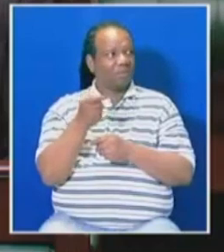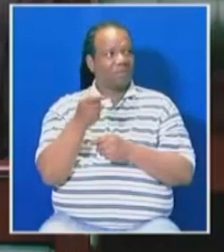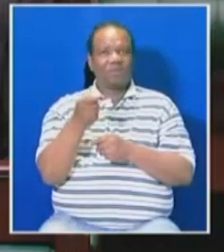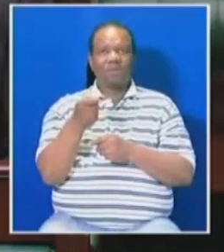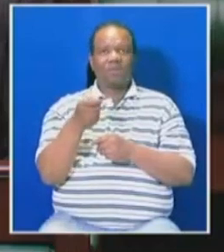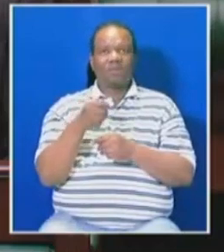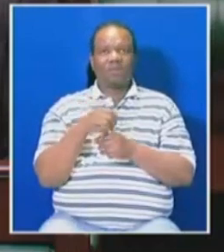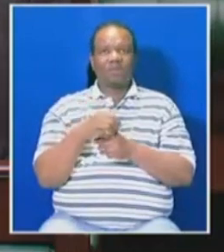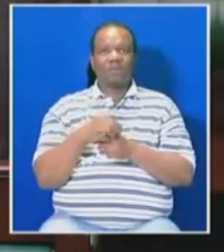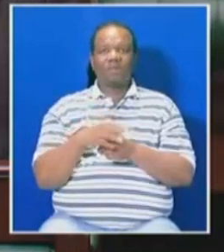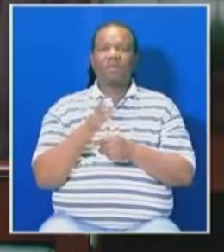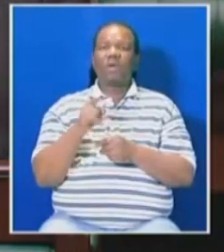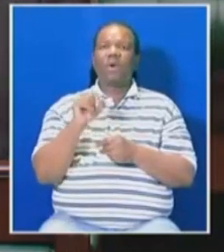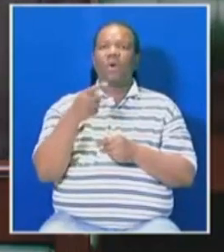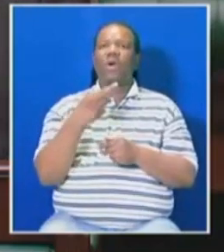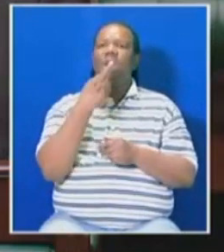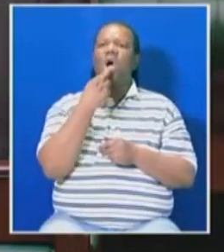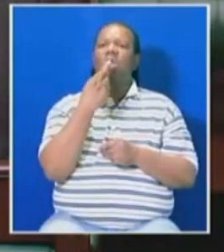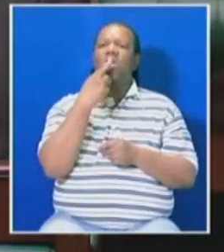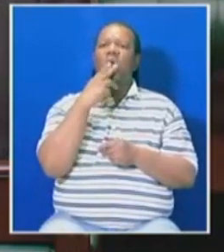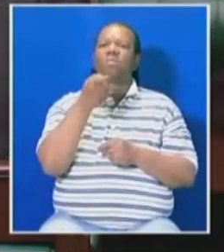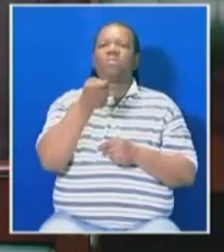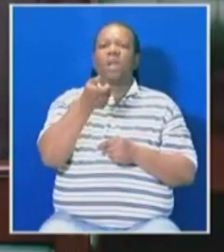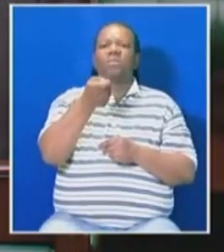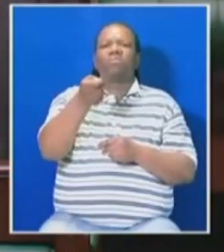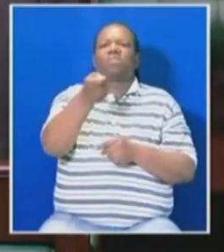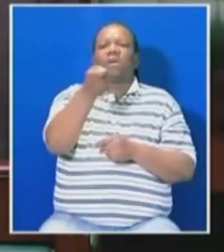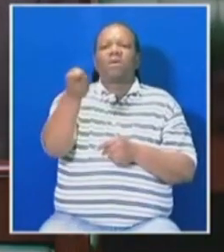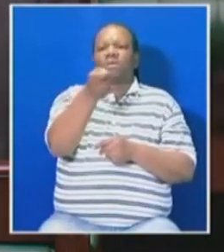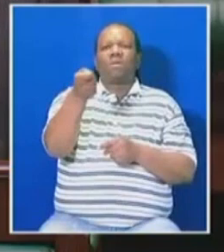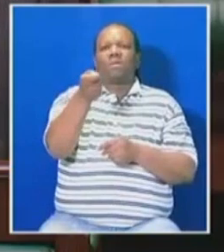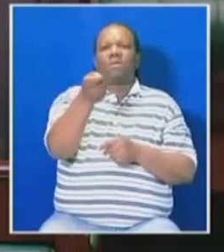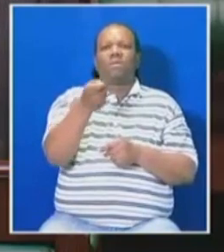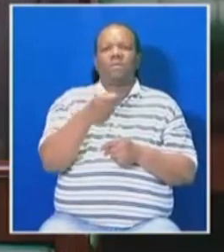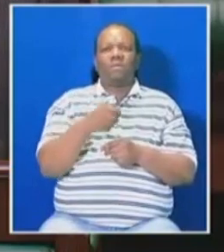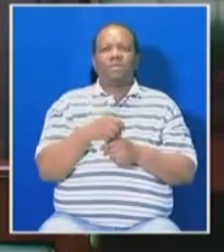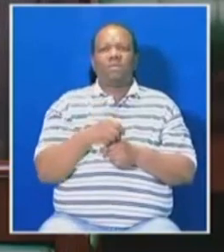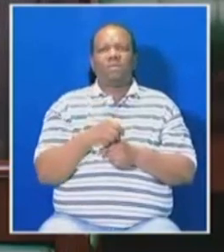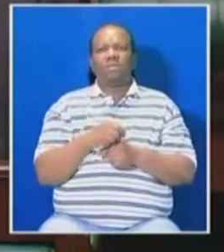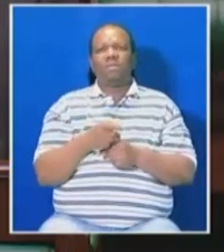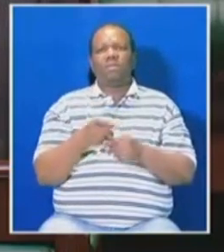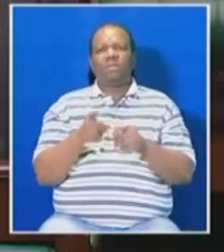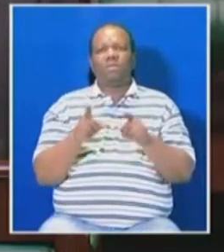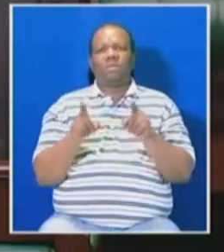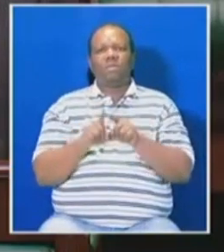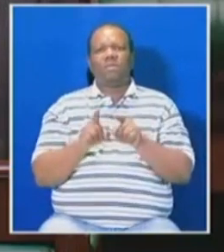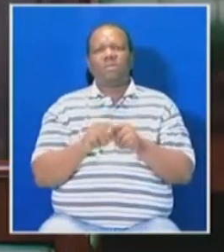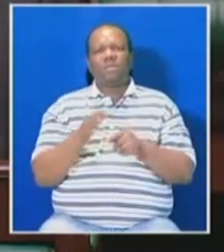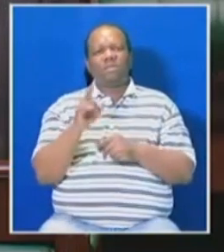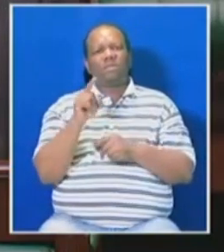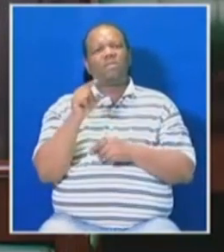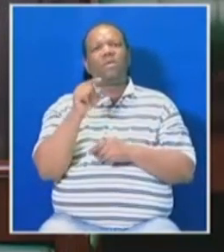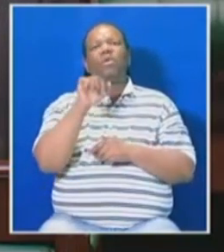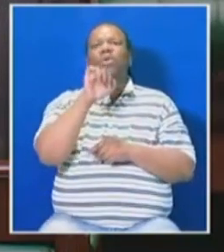Honorable Members, Honorable Member, please take your seat. I have several. No, please take your